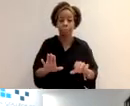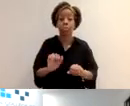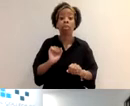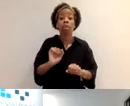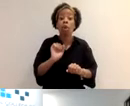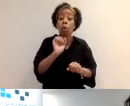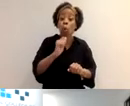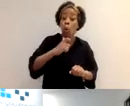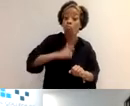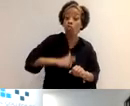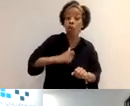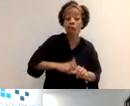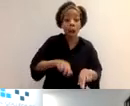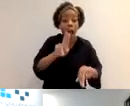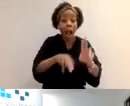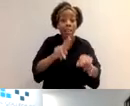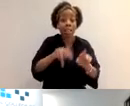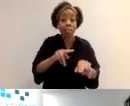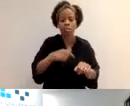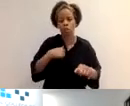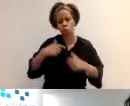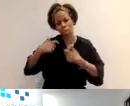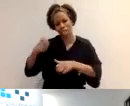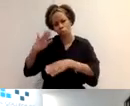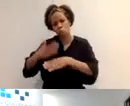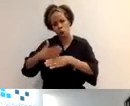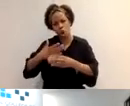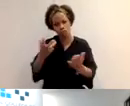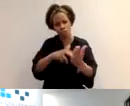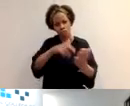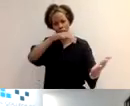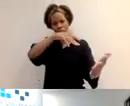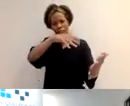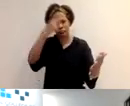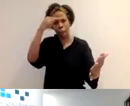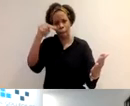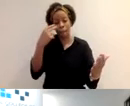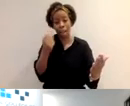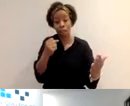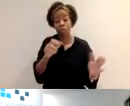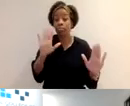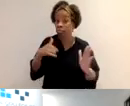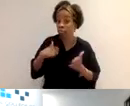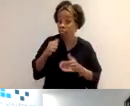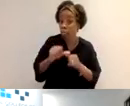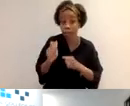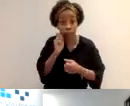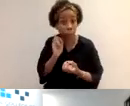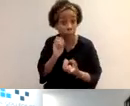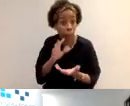assessed, you will, you can continue to practice and will remain on the register. My best advice to you would be to ensure